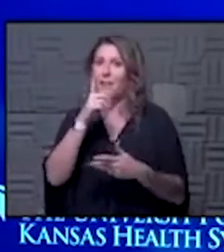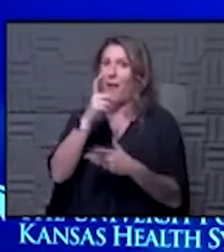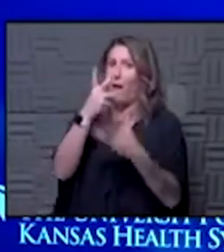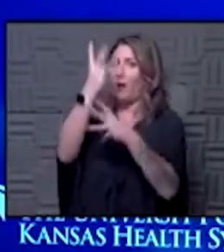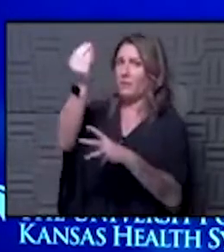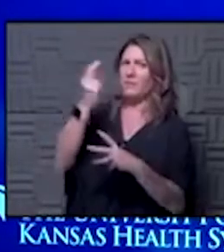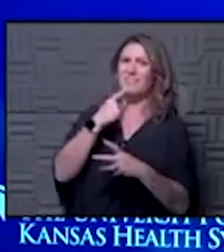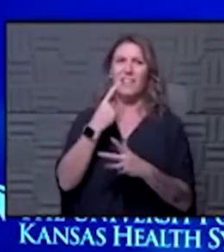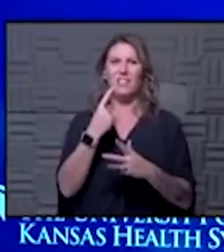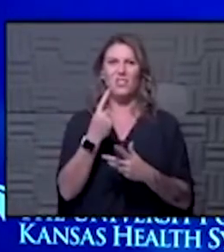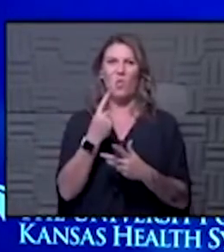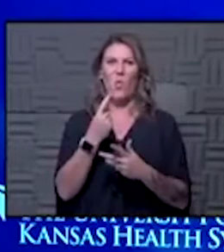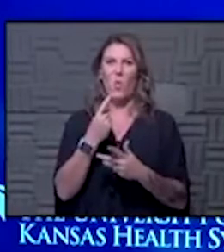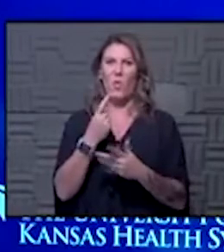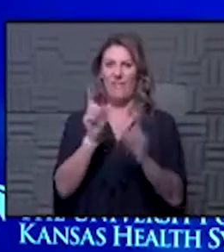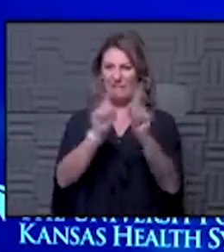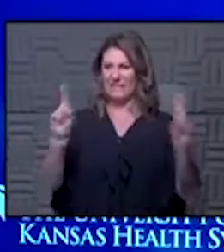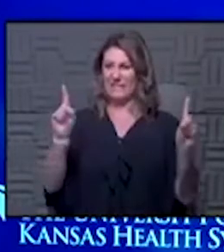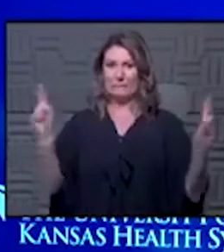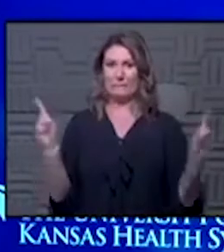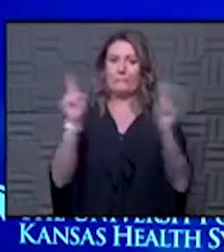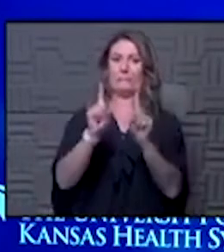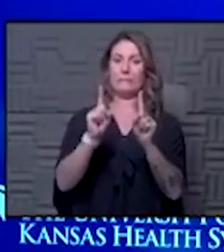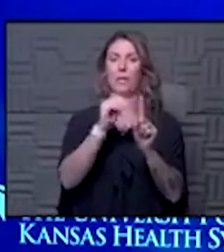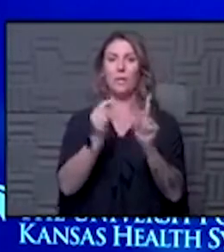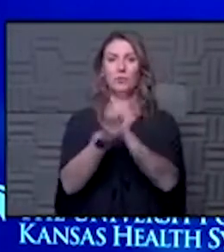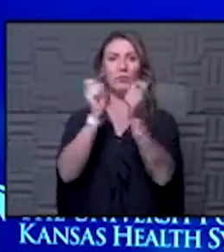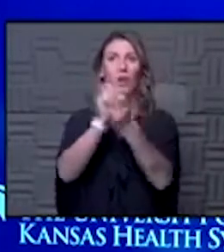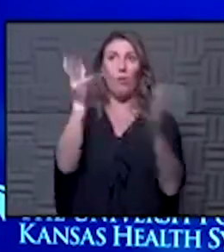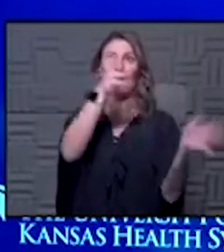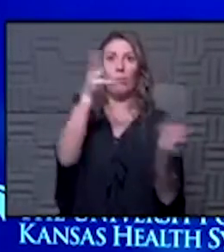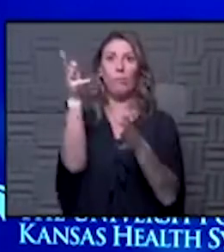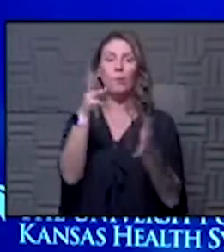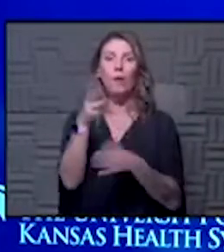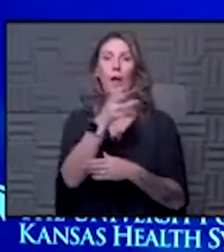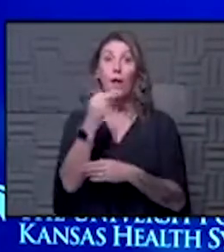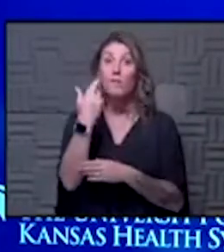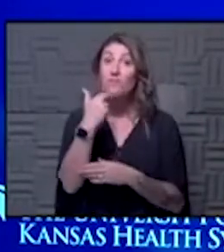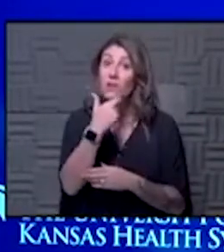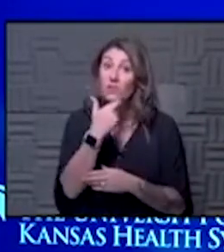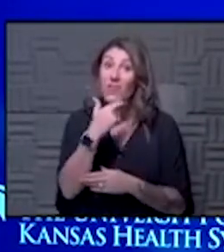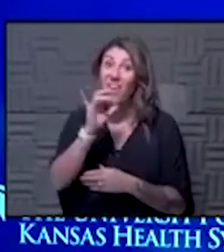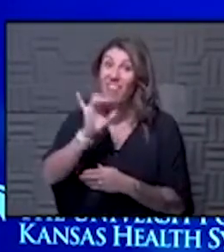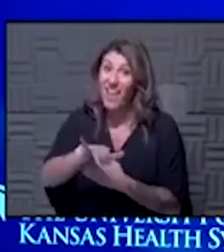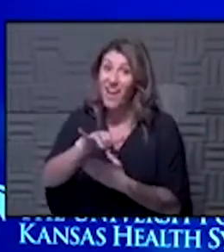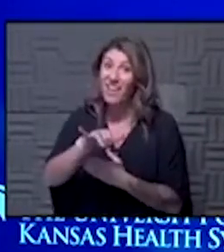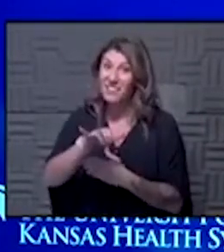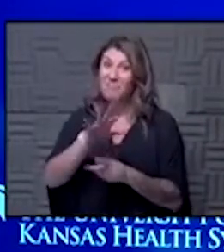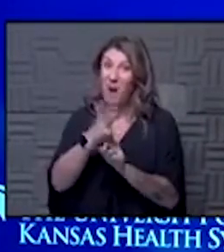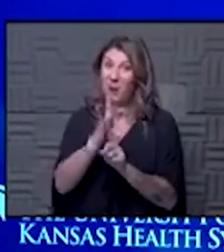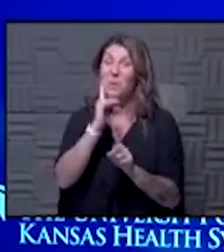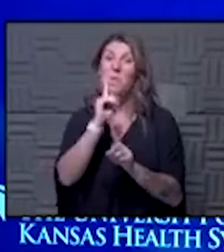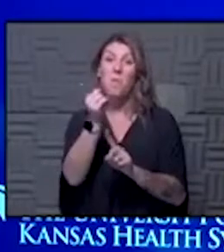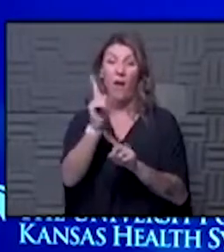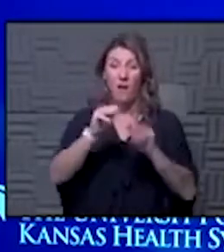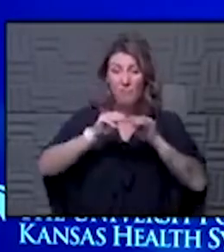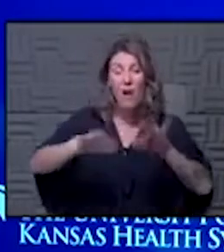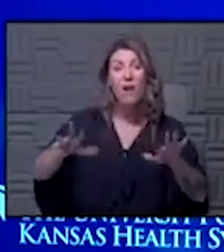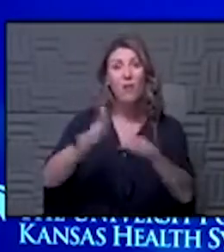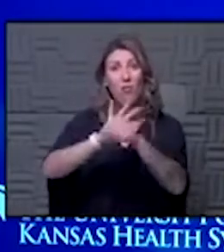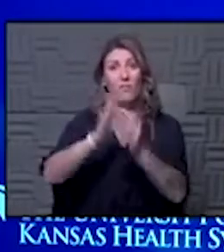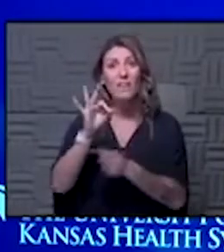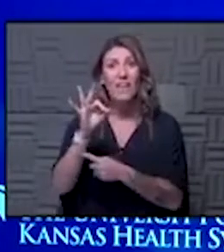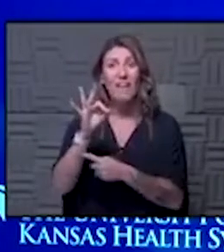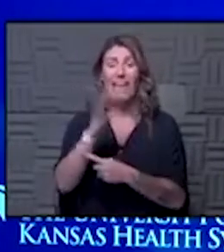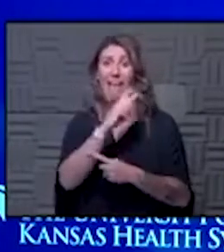that narrows the distancing and changes the ventilation story or if you go to restaurants which we know are a hot spot if you go to restaurants and you're going inside and people